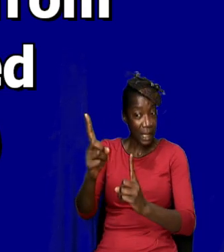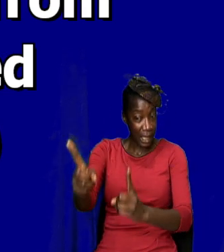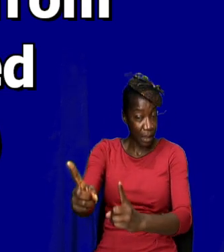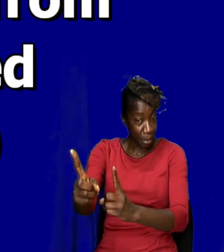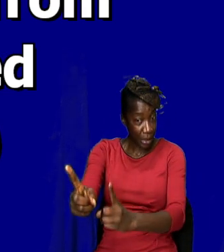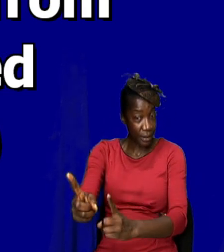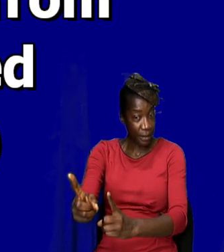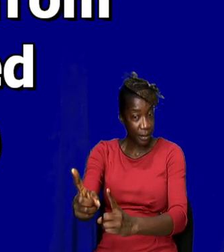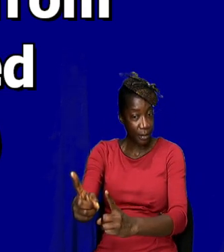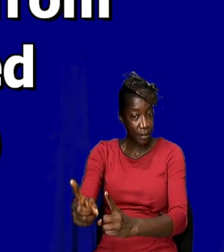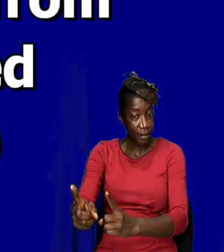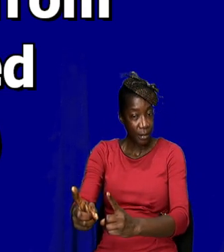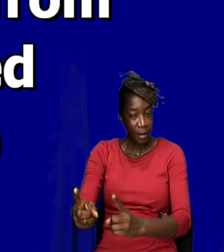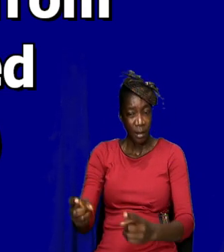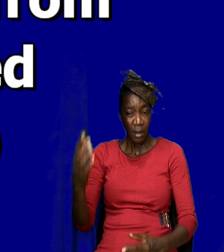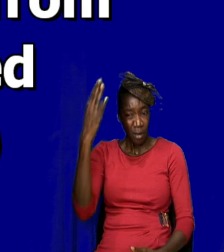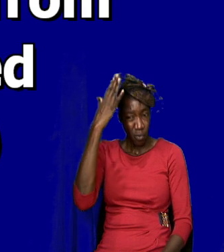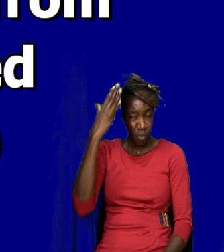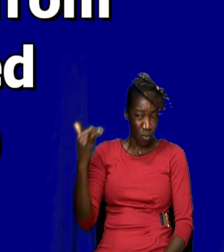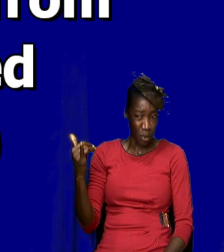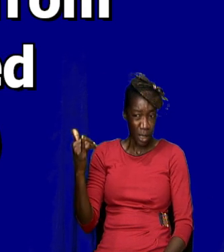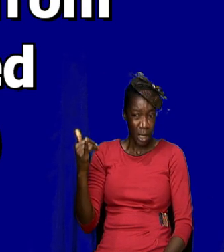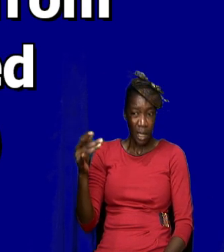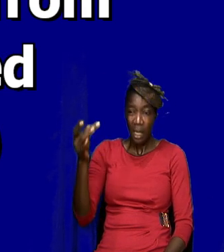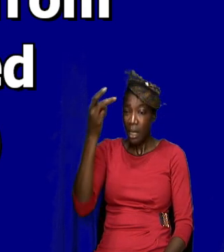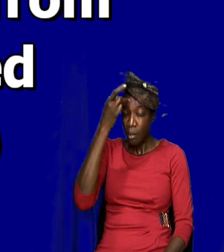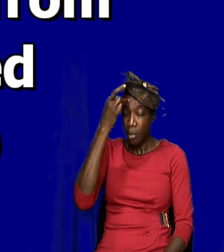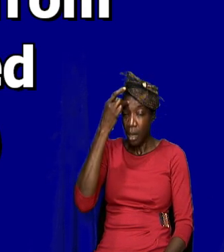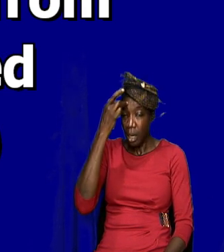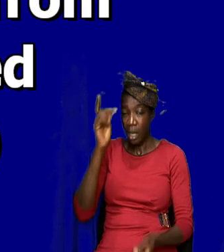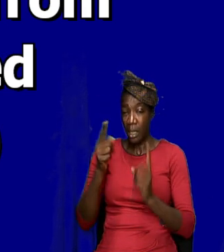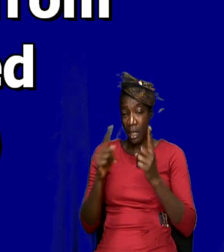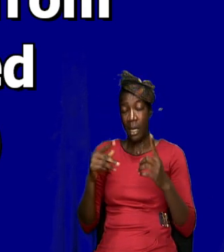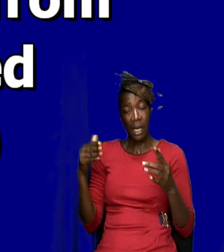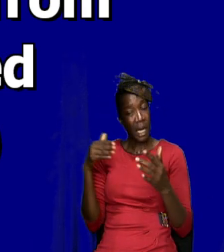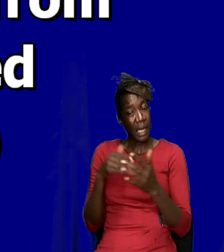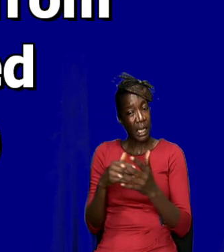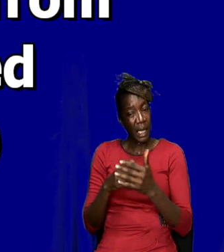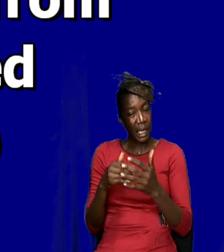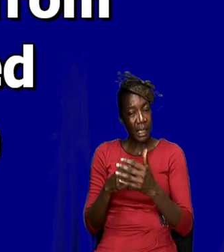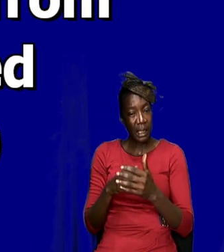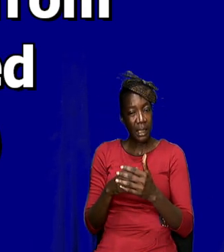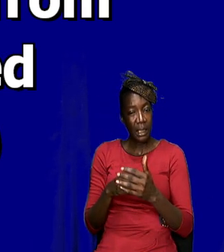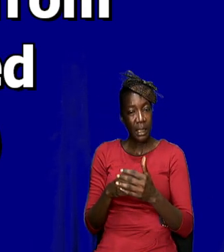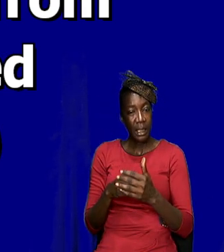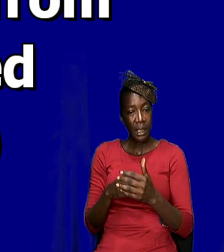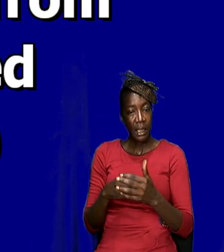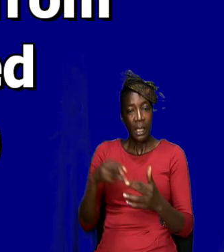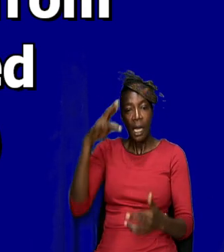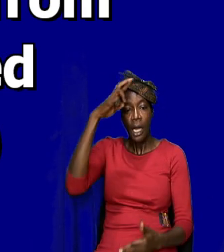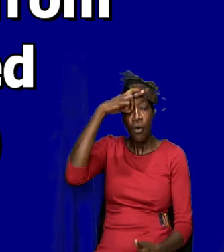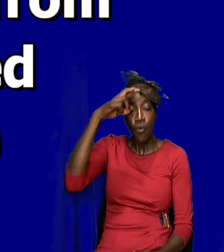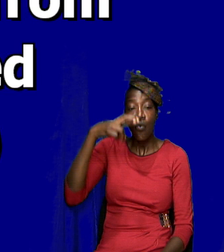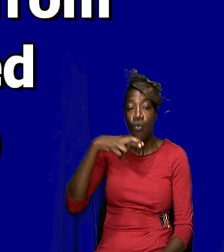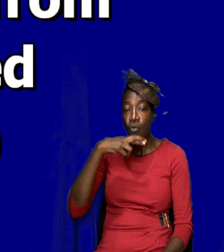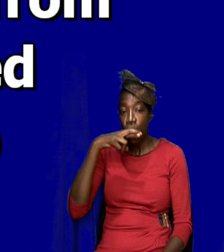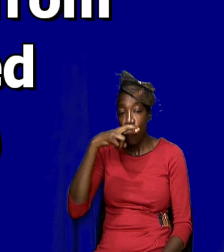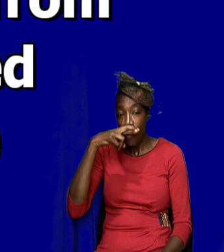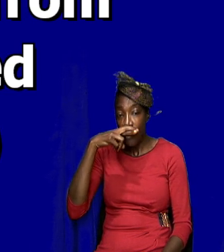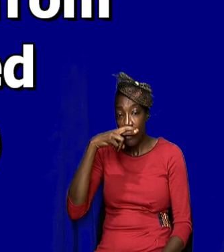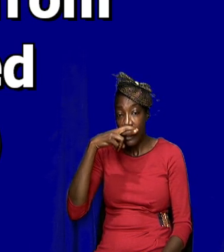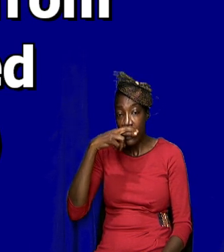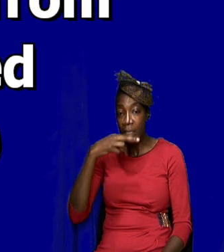why would Paul mention this again in Romans 10 after the Great Commission.